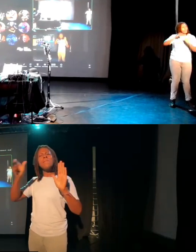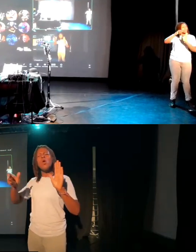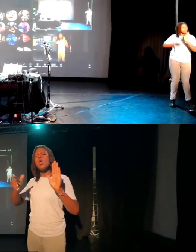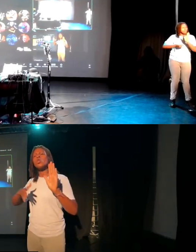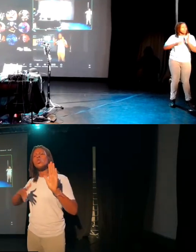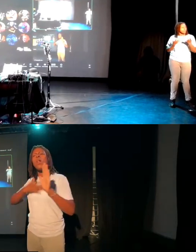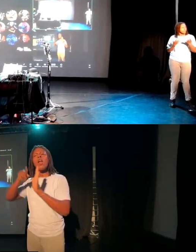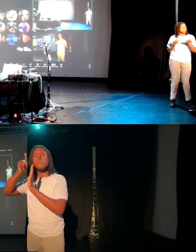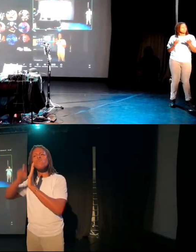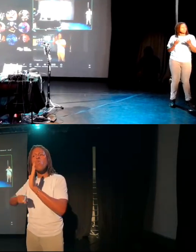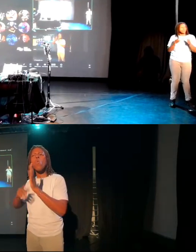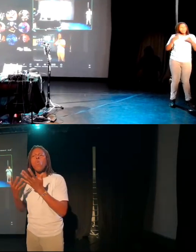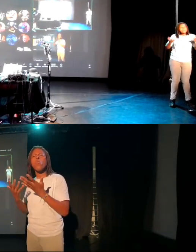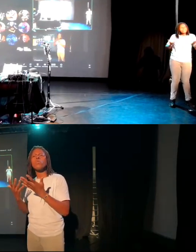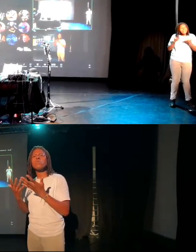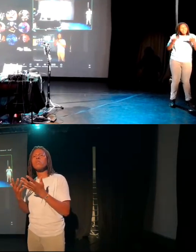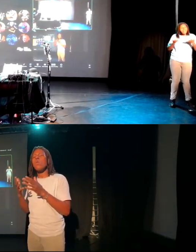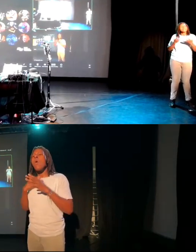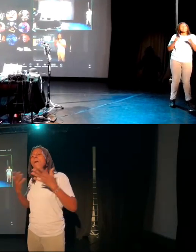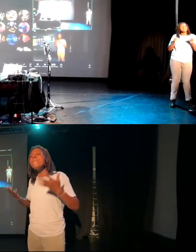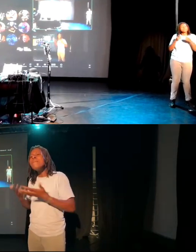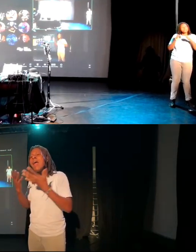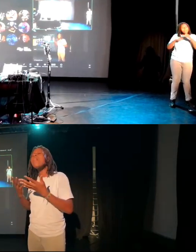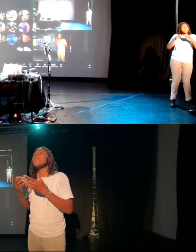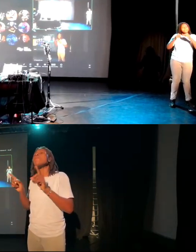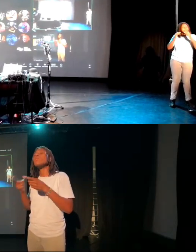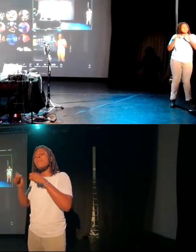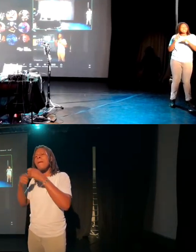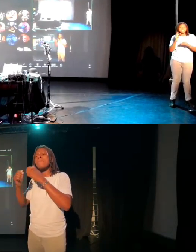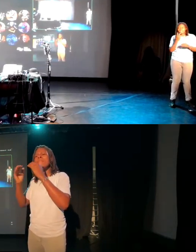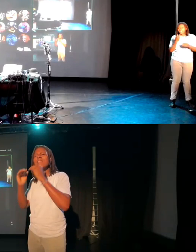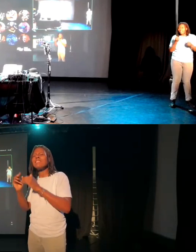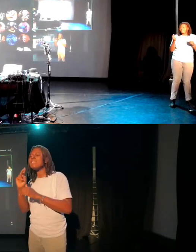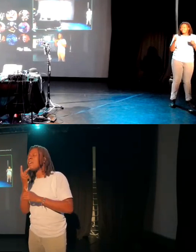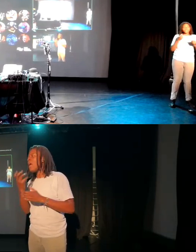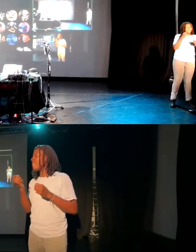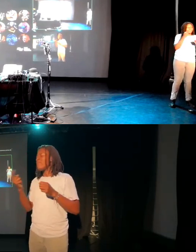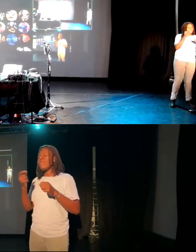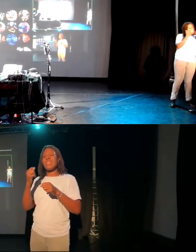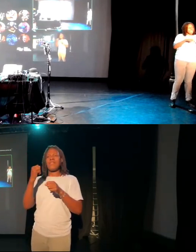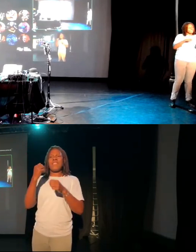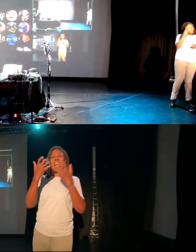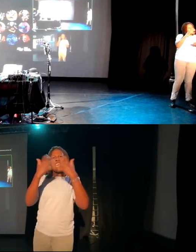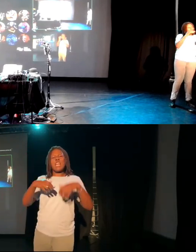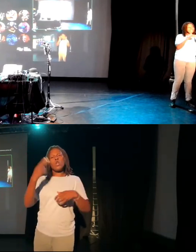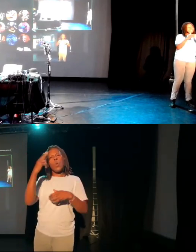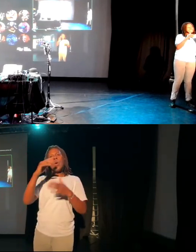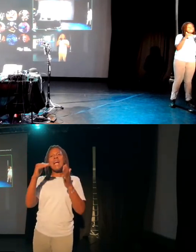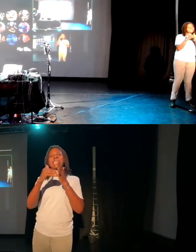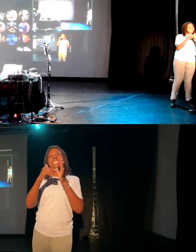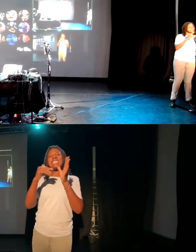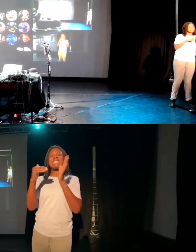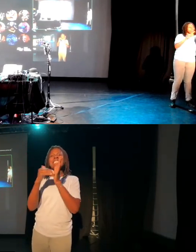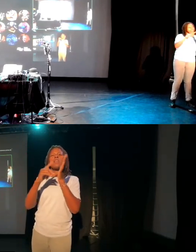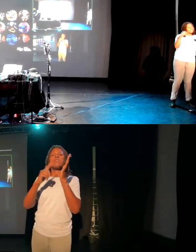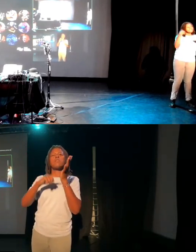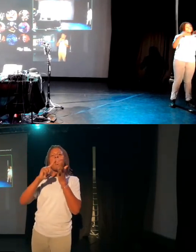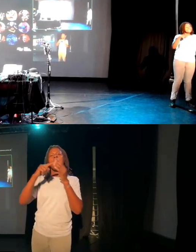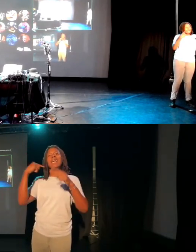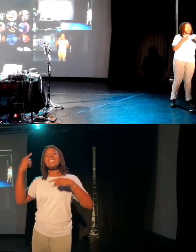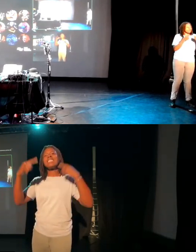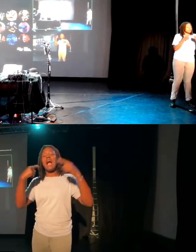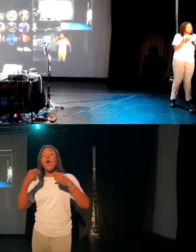that I kind of found out by using this weird gadget here. called a Zazzle Zounds, if you can find them on eBay. And they're really good fun as like first access